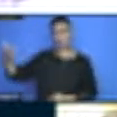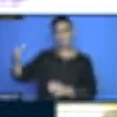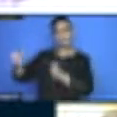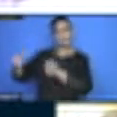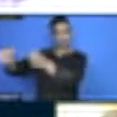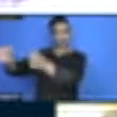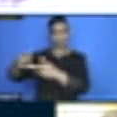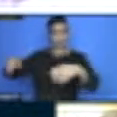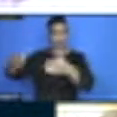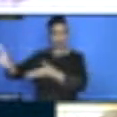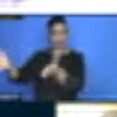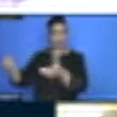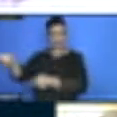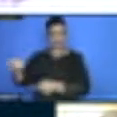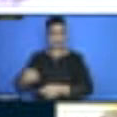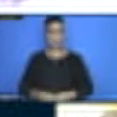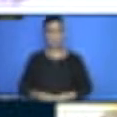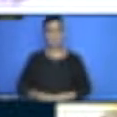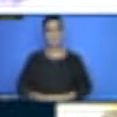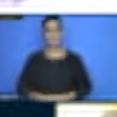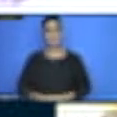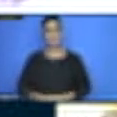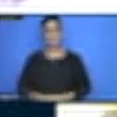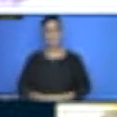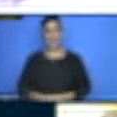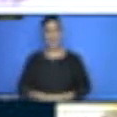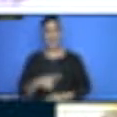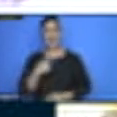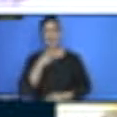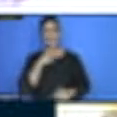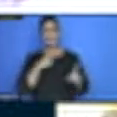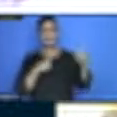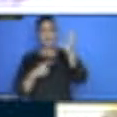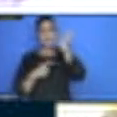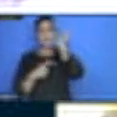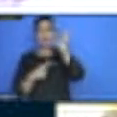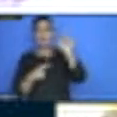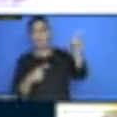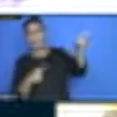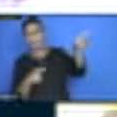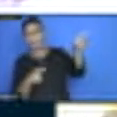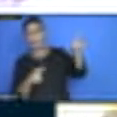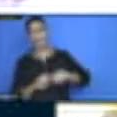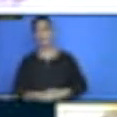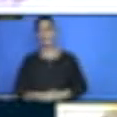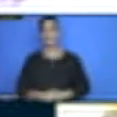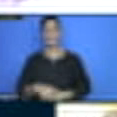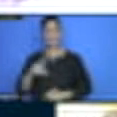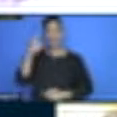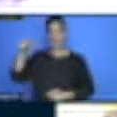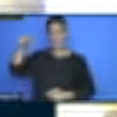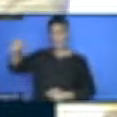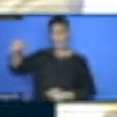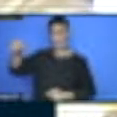And, Madam, over there. So, here first, and over there, I see...